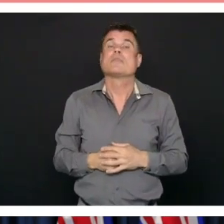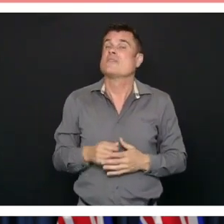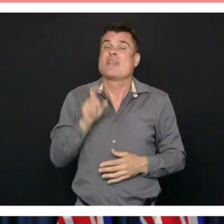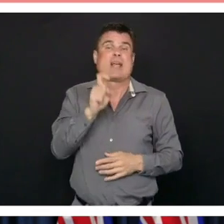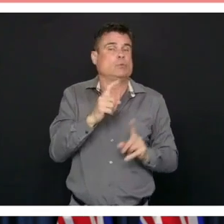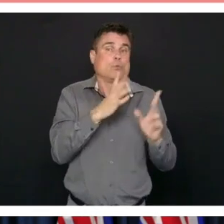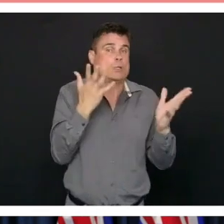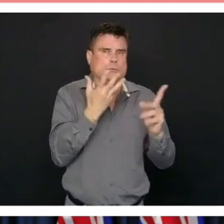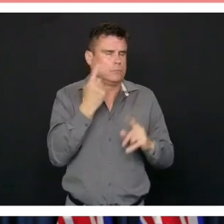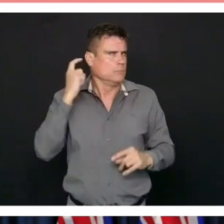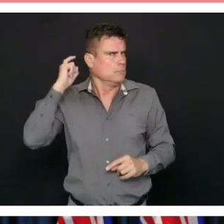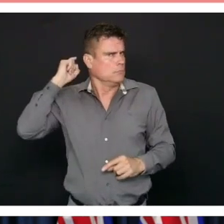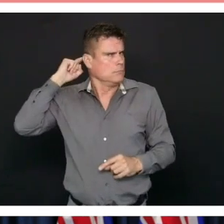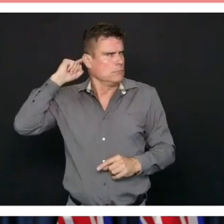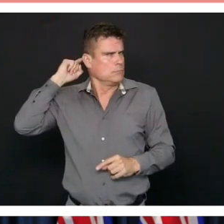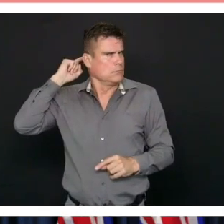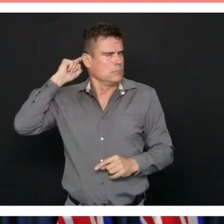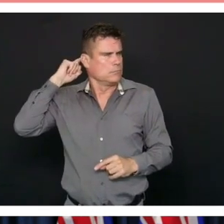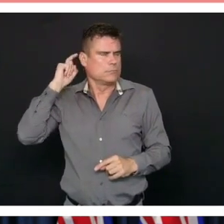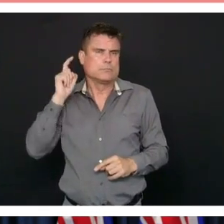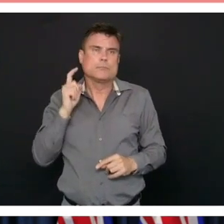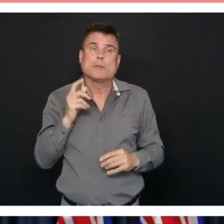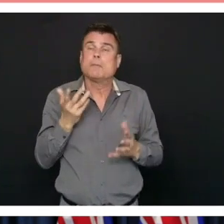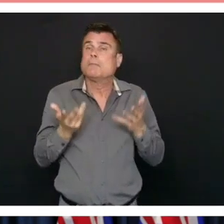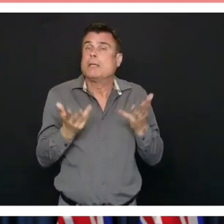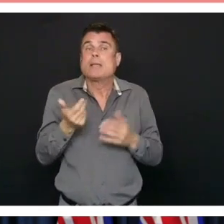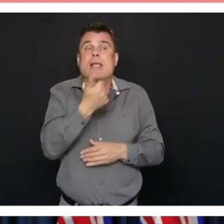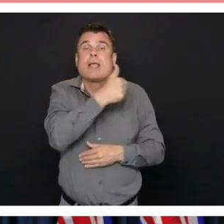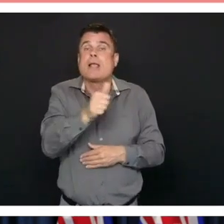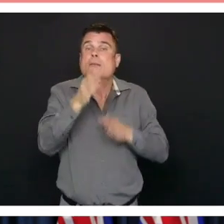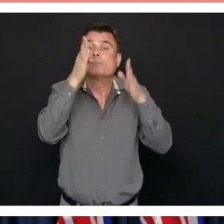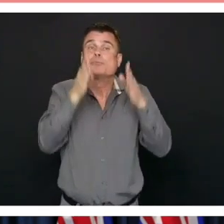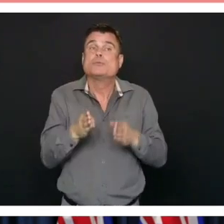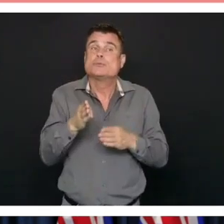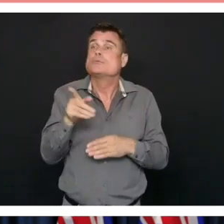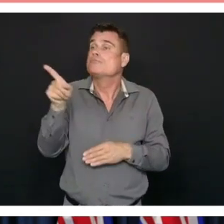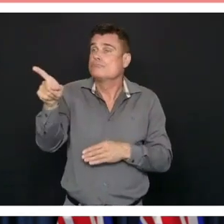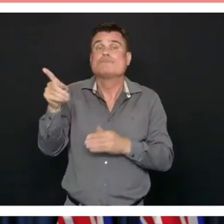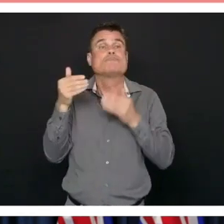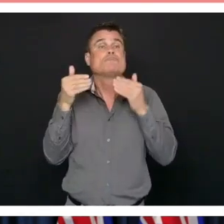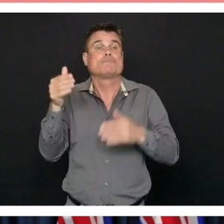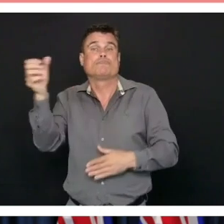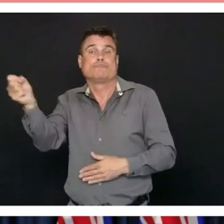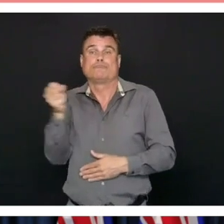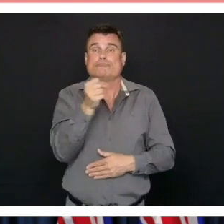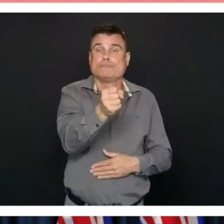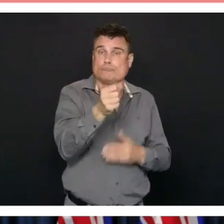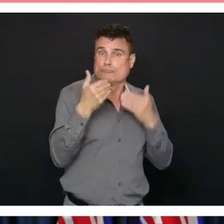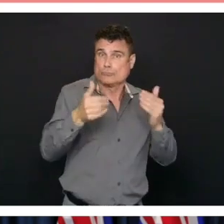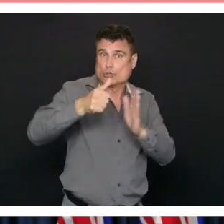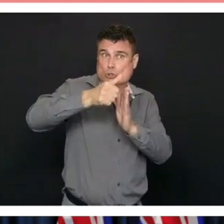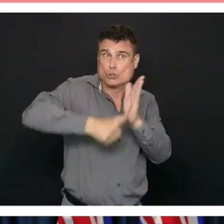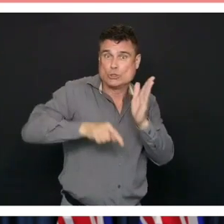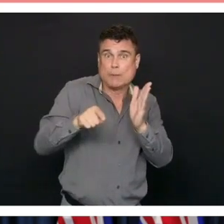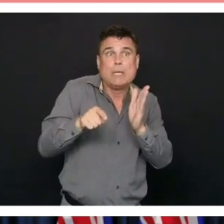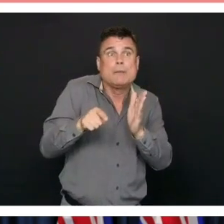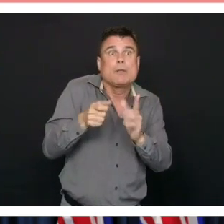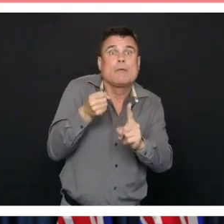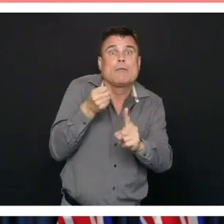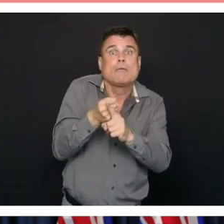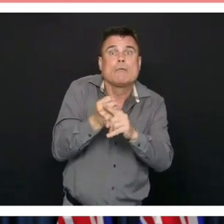be carrying it. So we needed to treat every surgical patient as if they might have COVID-19. And that led to